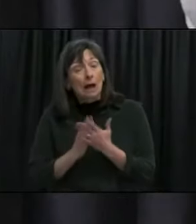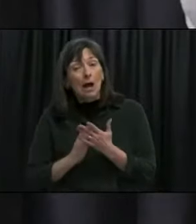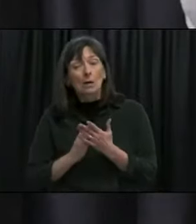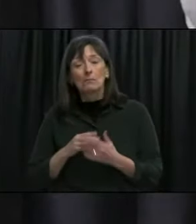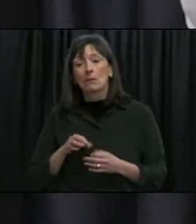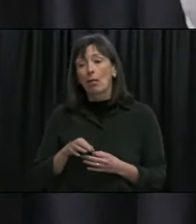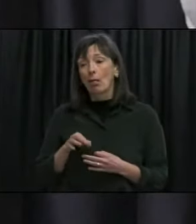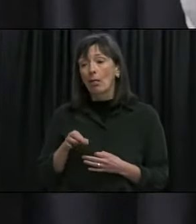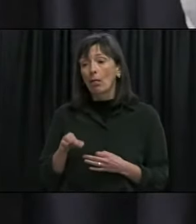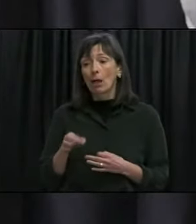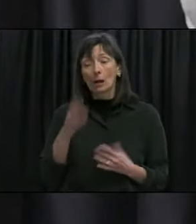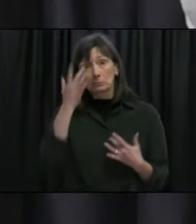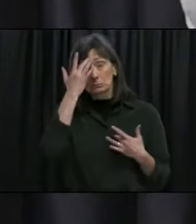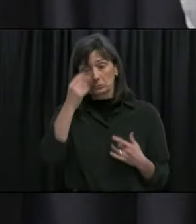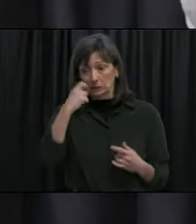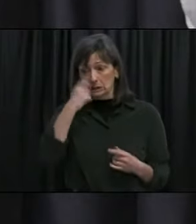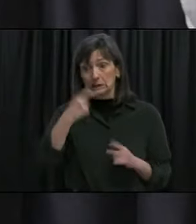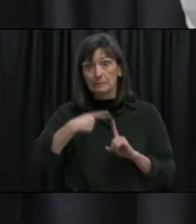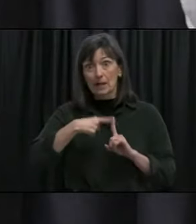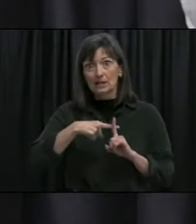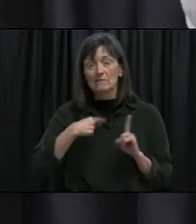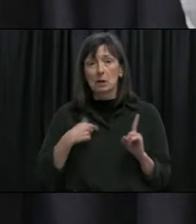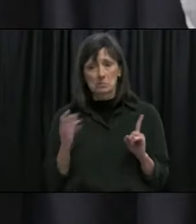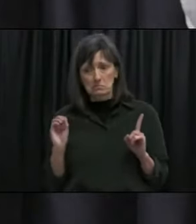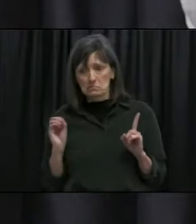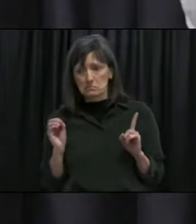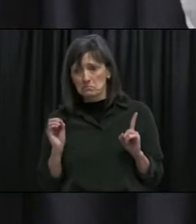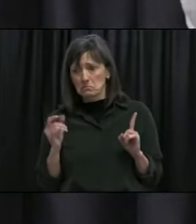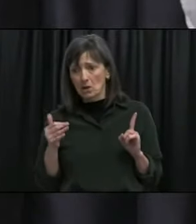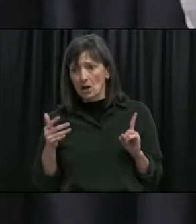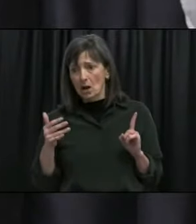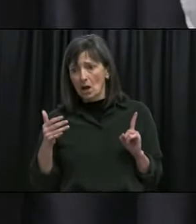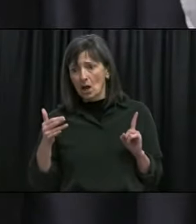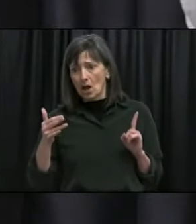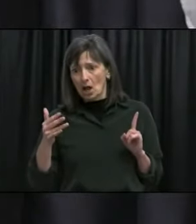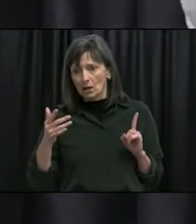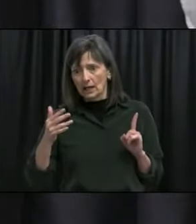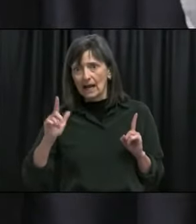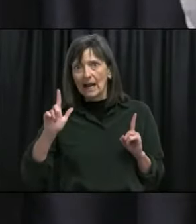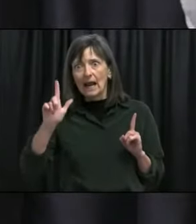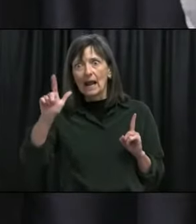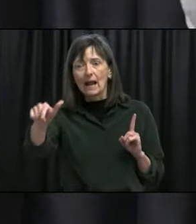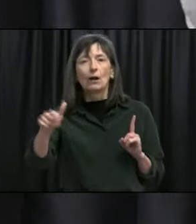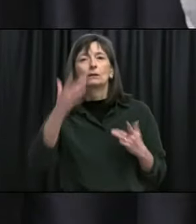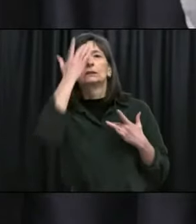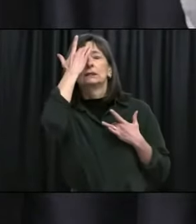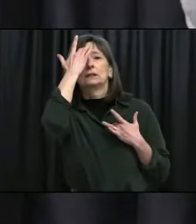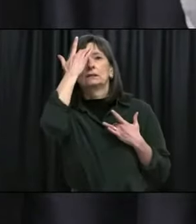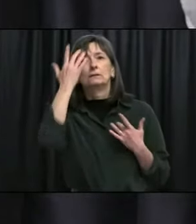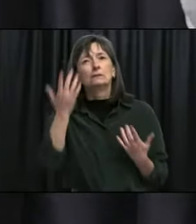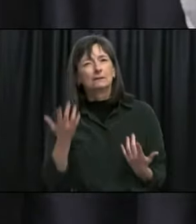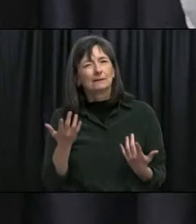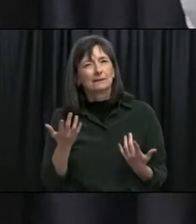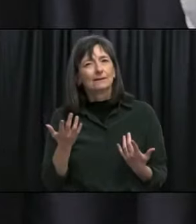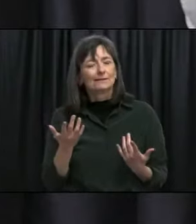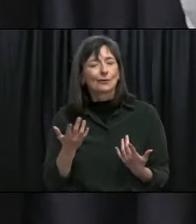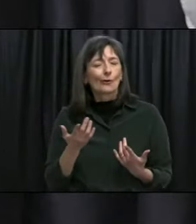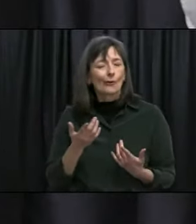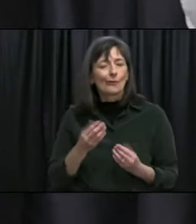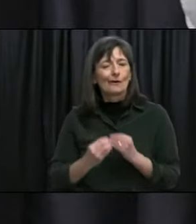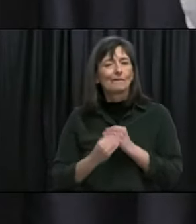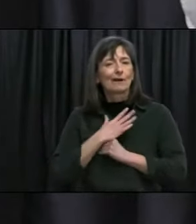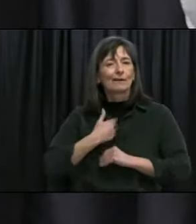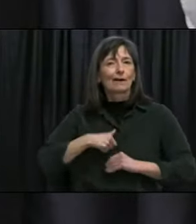period and so that influenced what we recommended for testing as well so this is